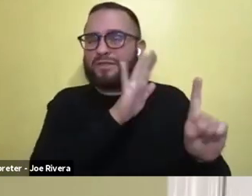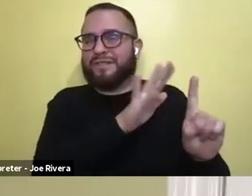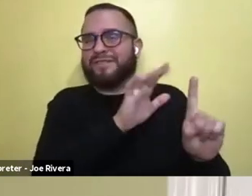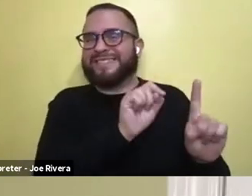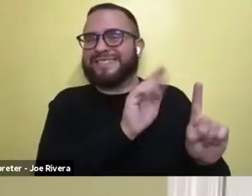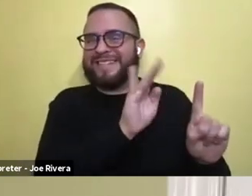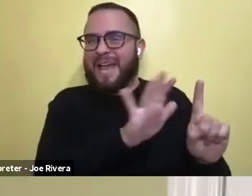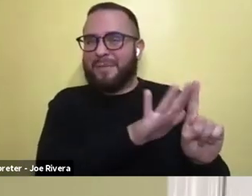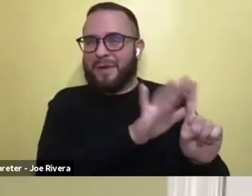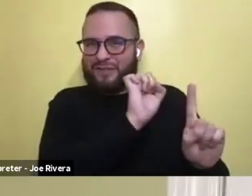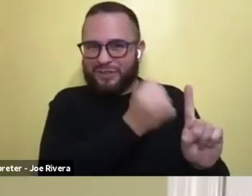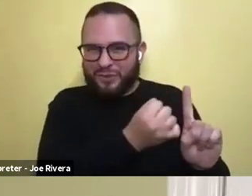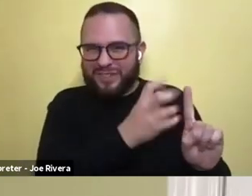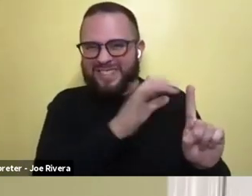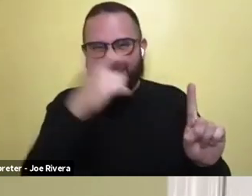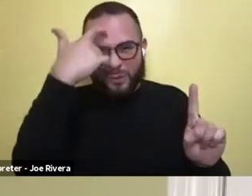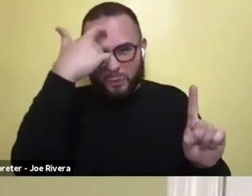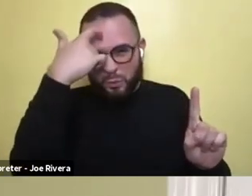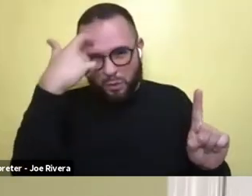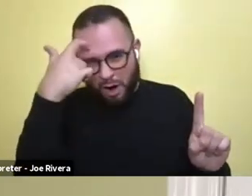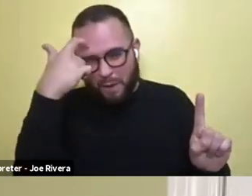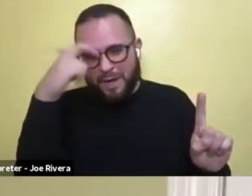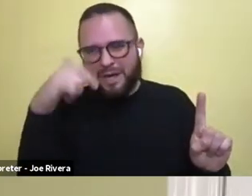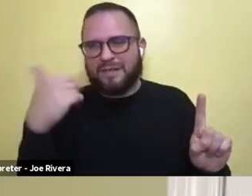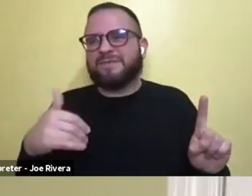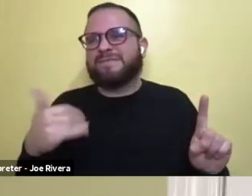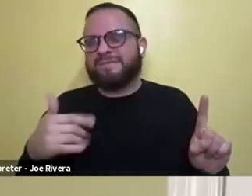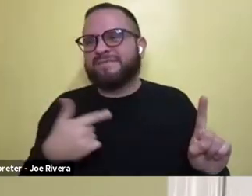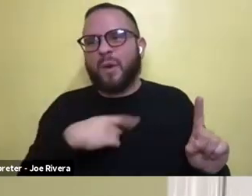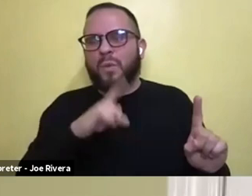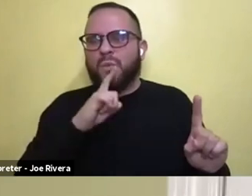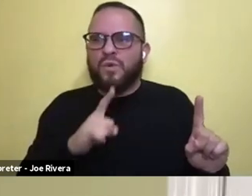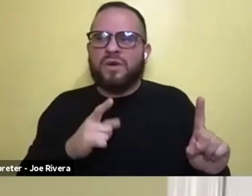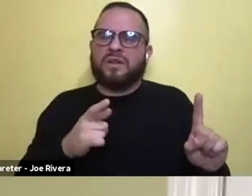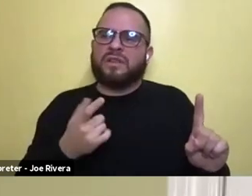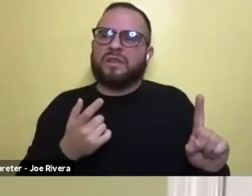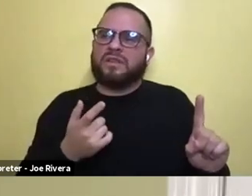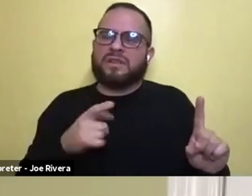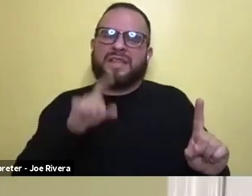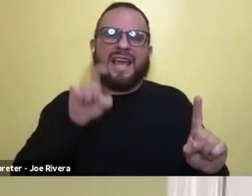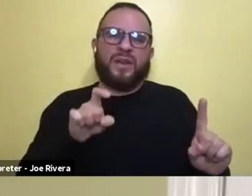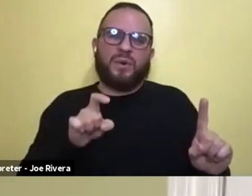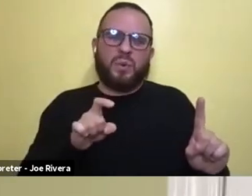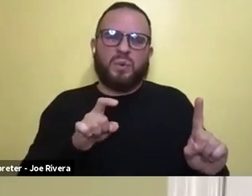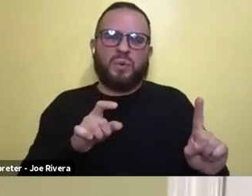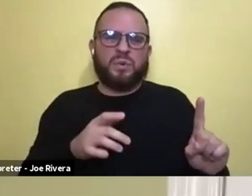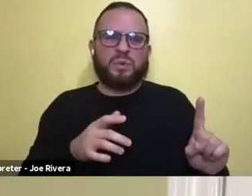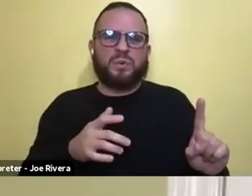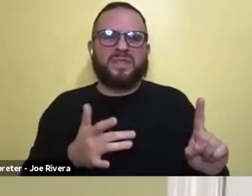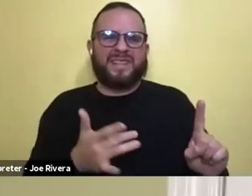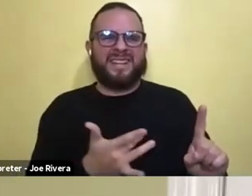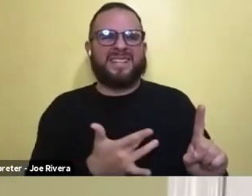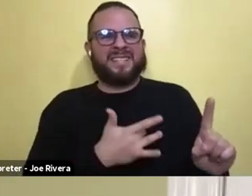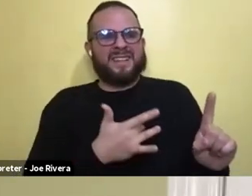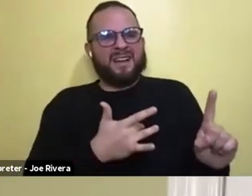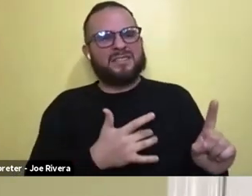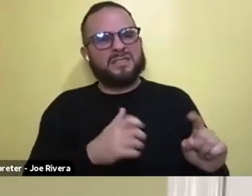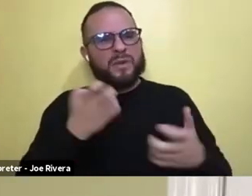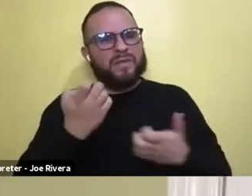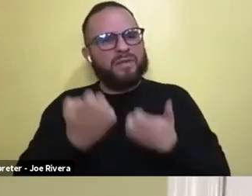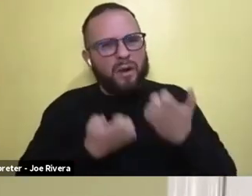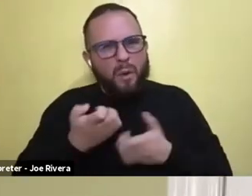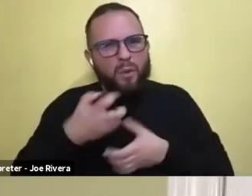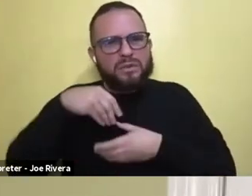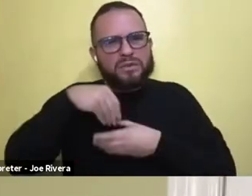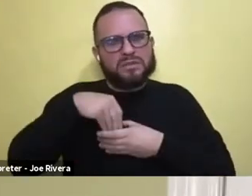um, all of the trauma that she had, I really had to, um, get in touch with these inner emotions and really